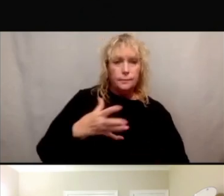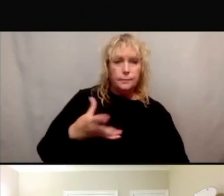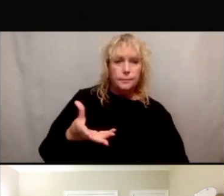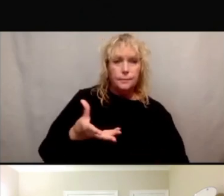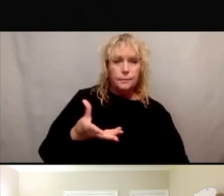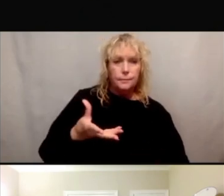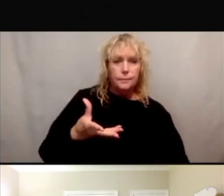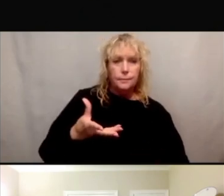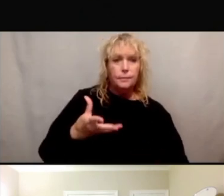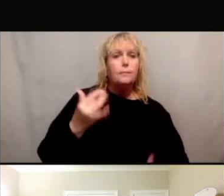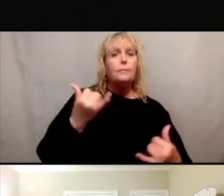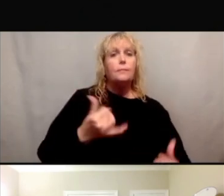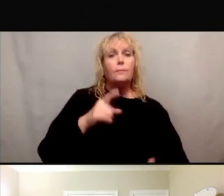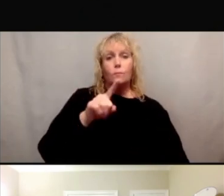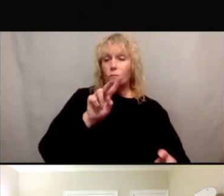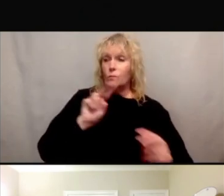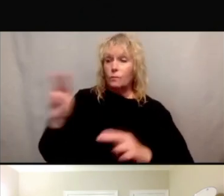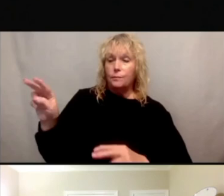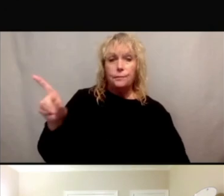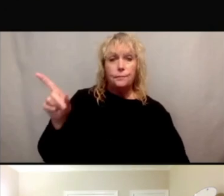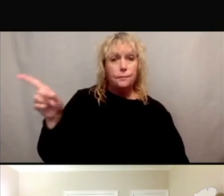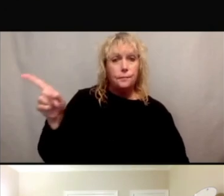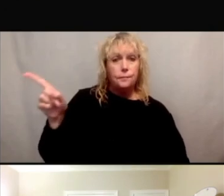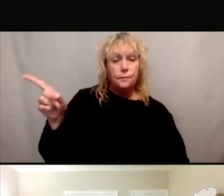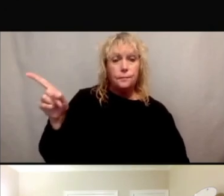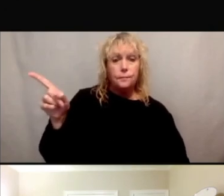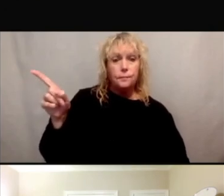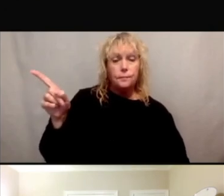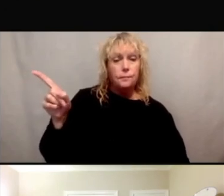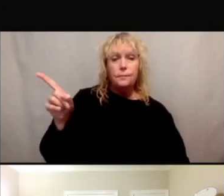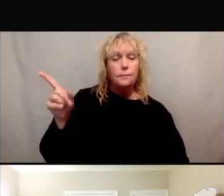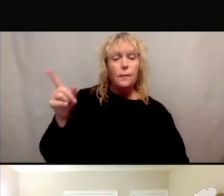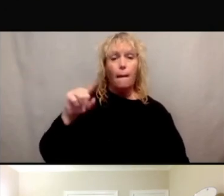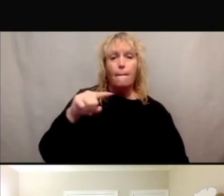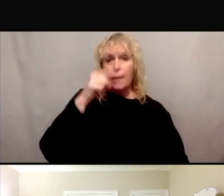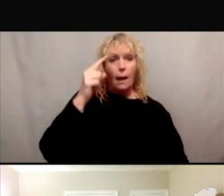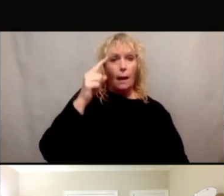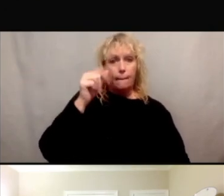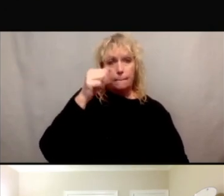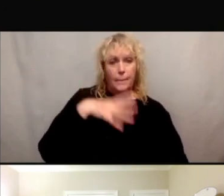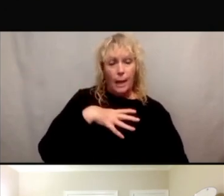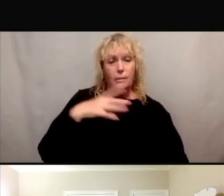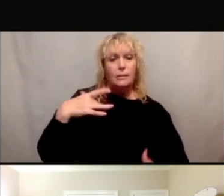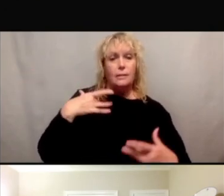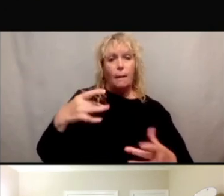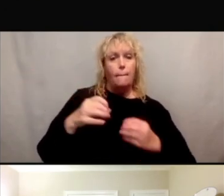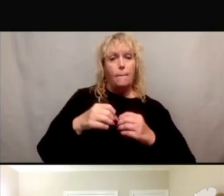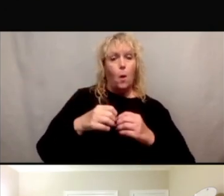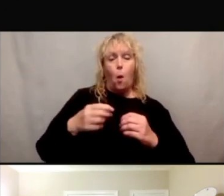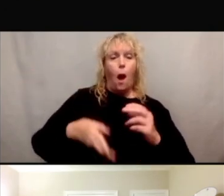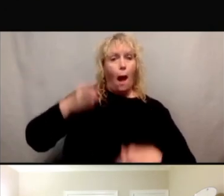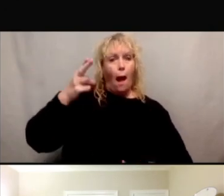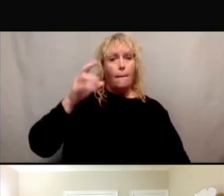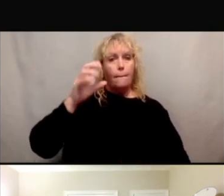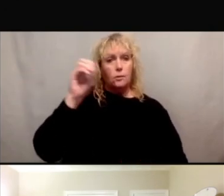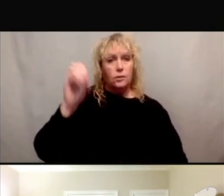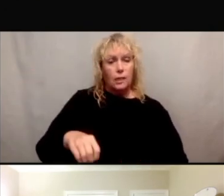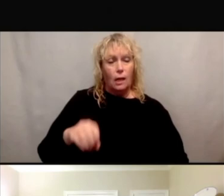at African Americans have the highest propensity of prostate cancer and mortality, but only like 7% participated.